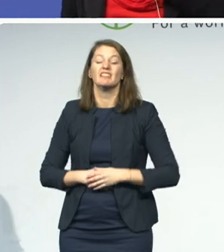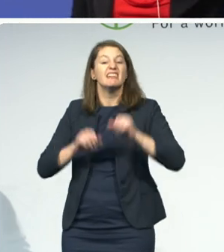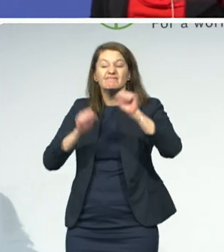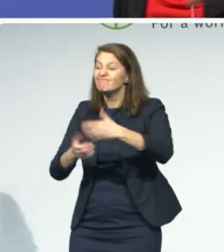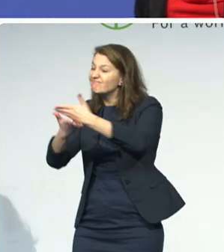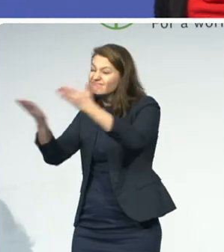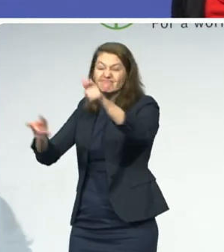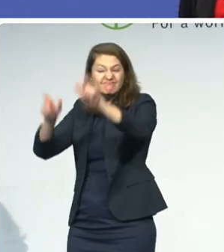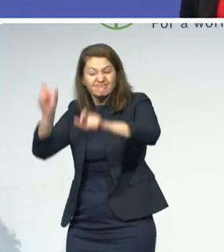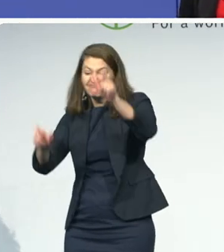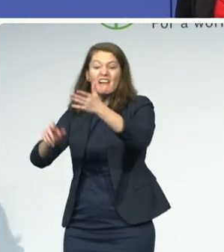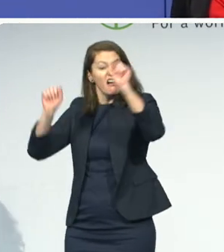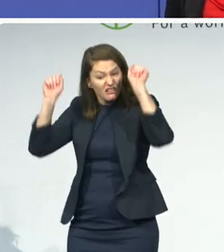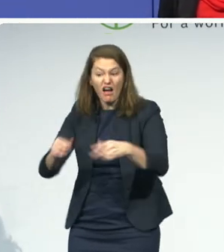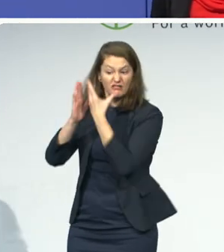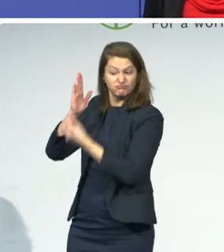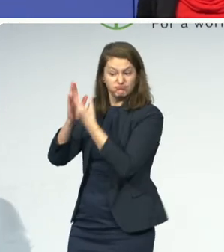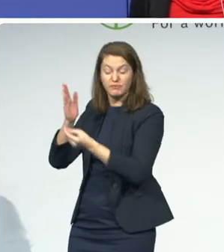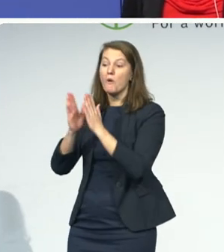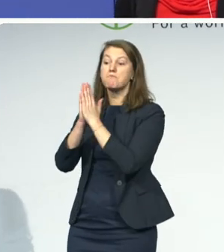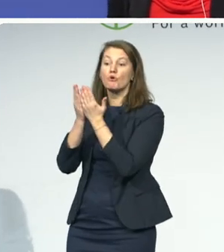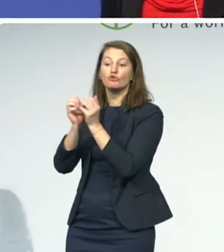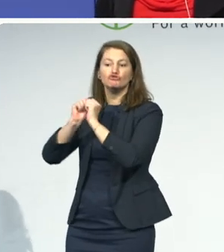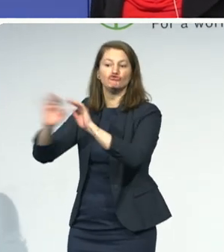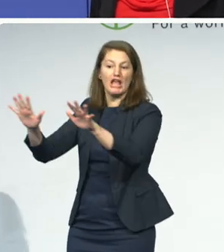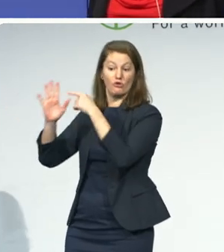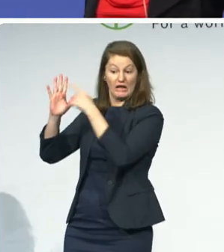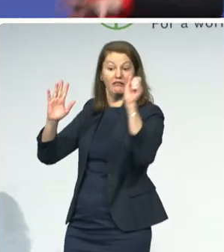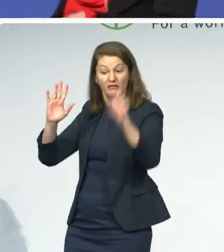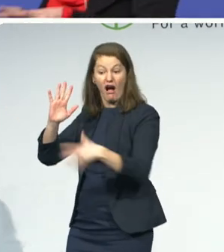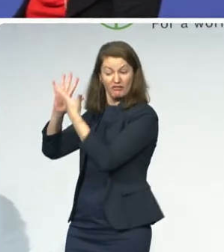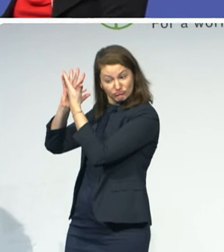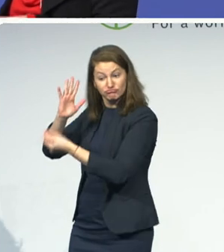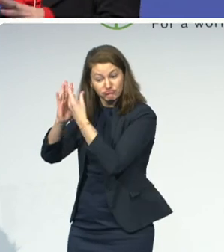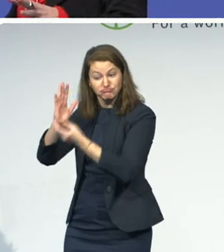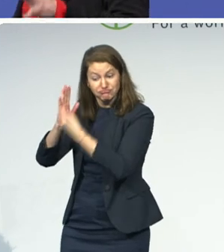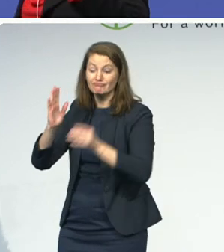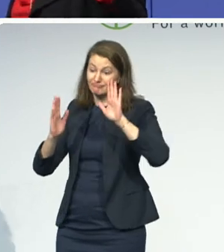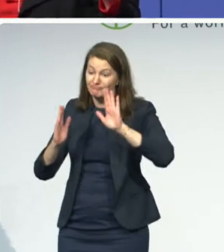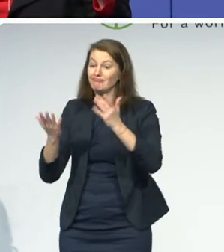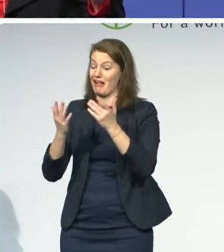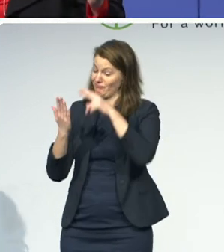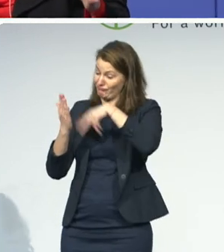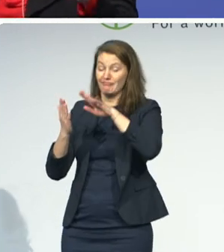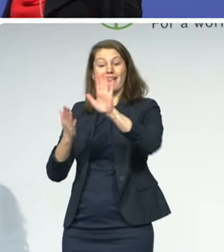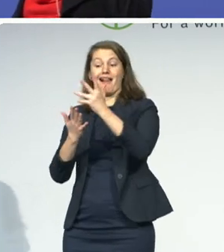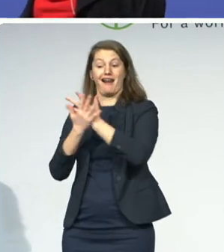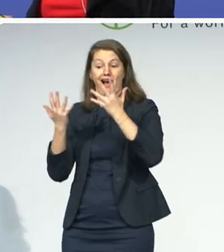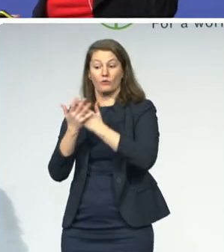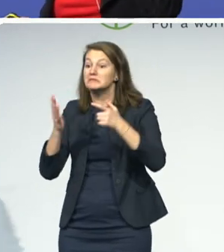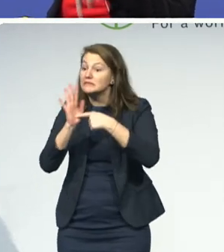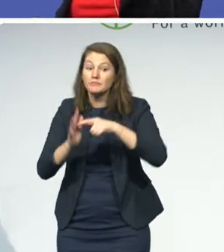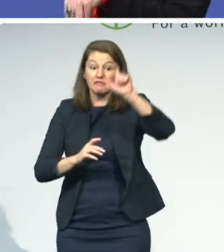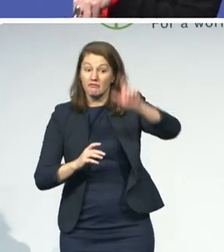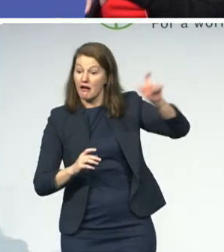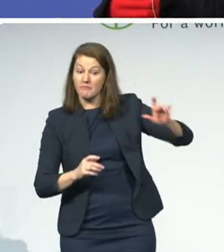put in and also that partners in Nepal have added. So, it's very important, we could have a million books, but it's the